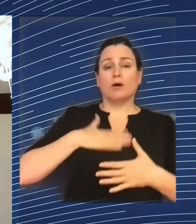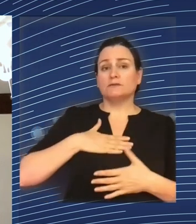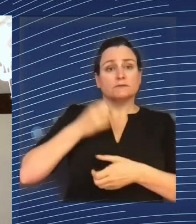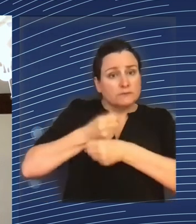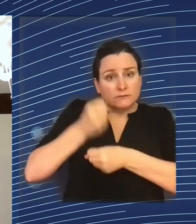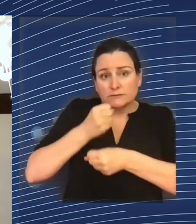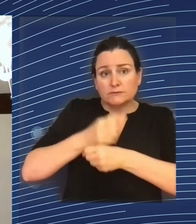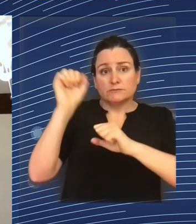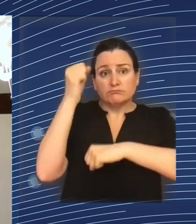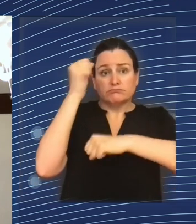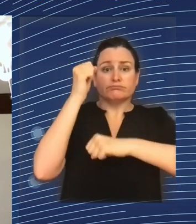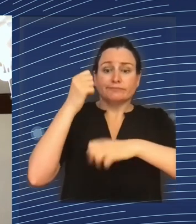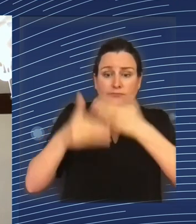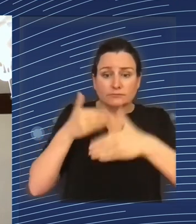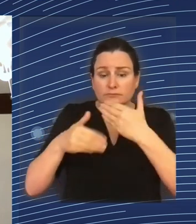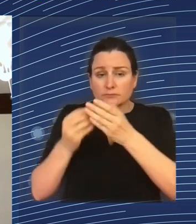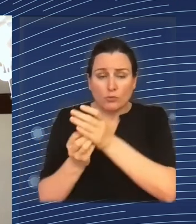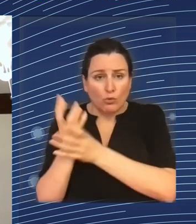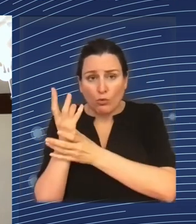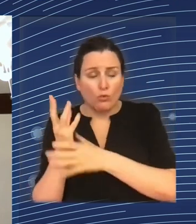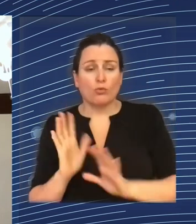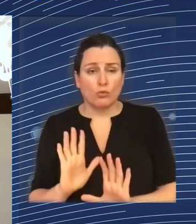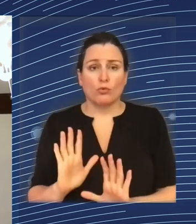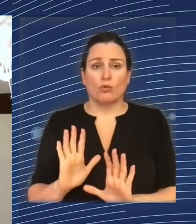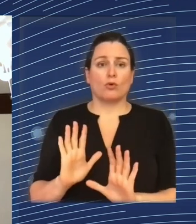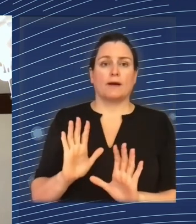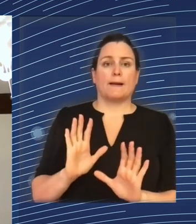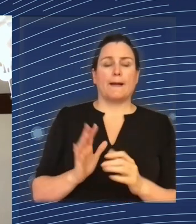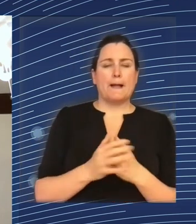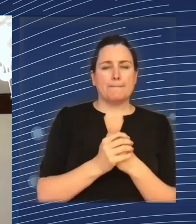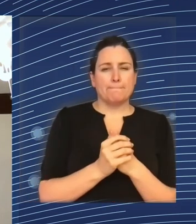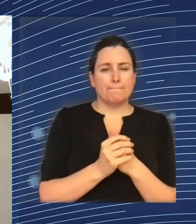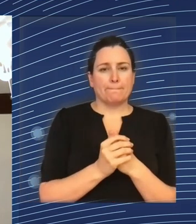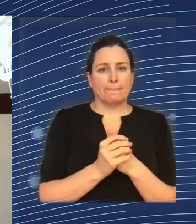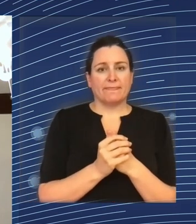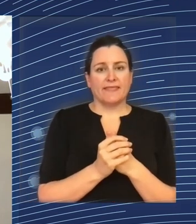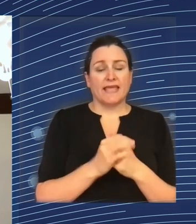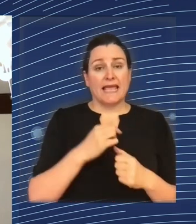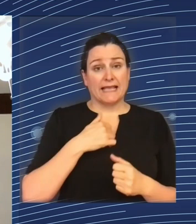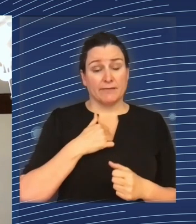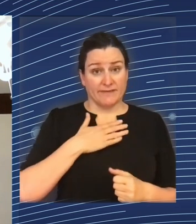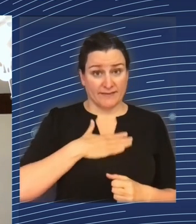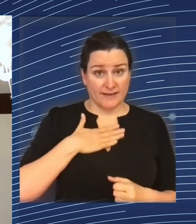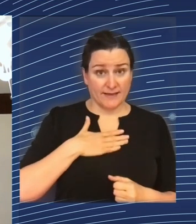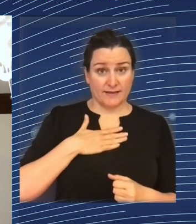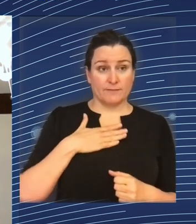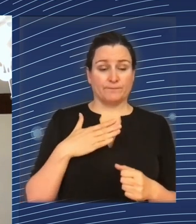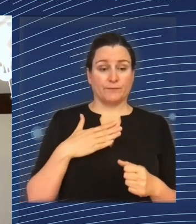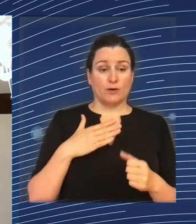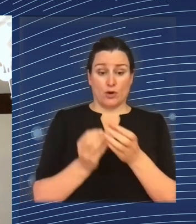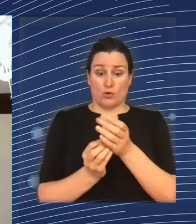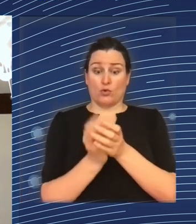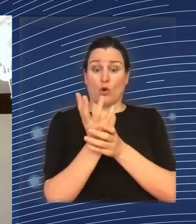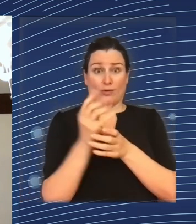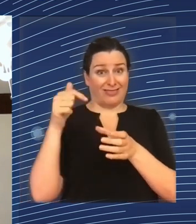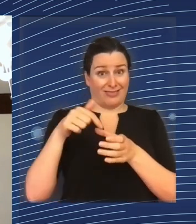kind of put the discussion at what I think is the pivotal point. If we can have growth that is not resource intensive, if we